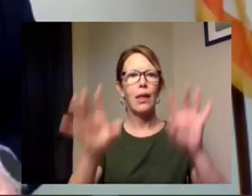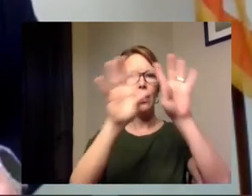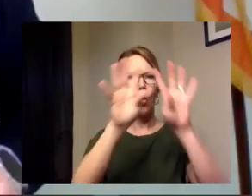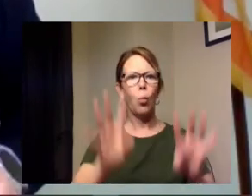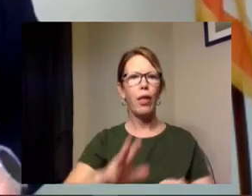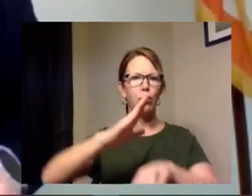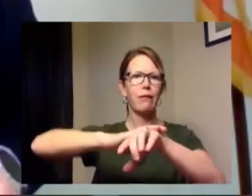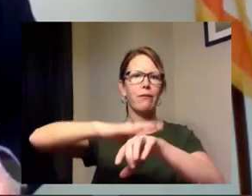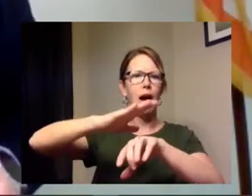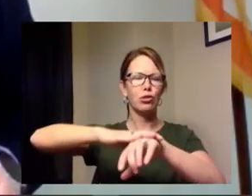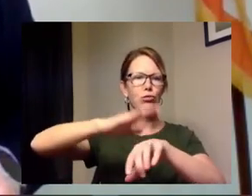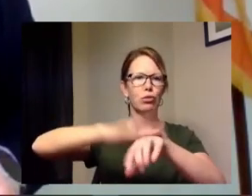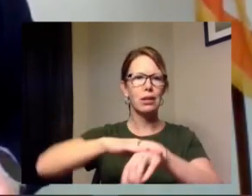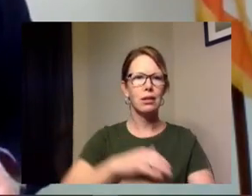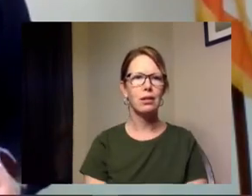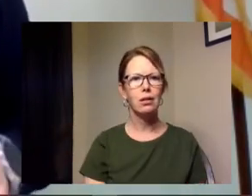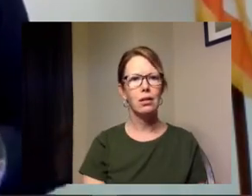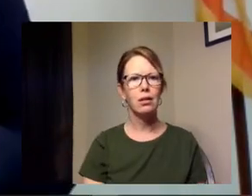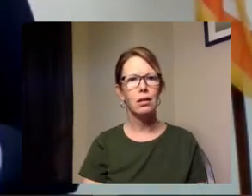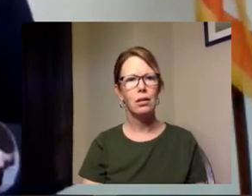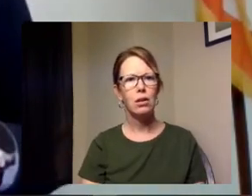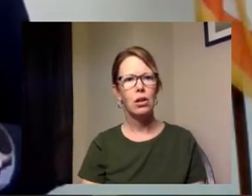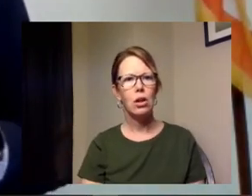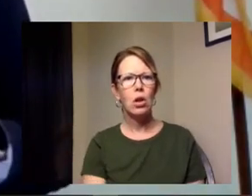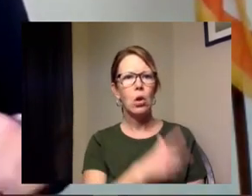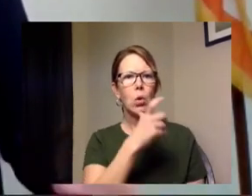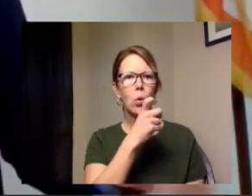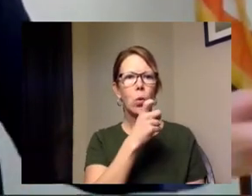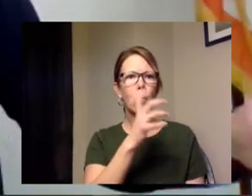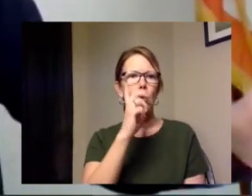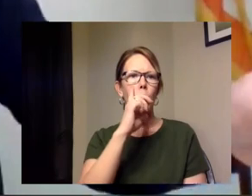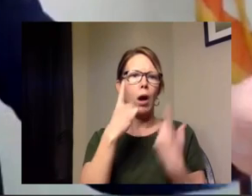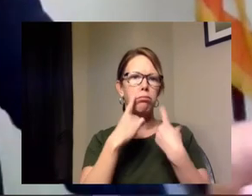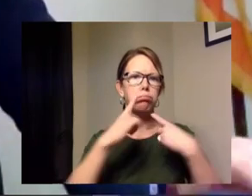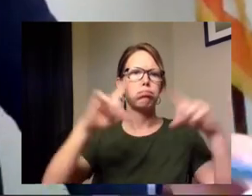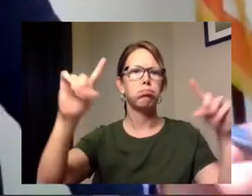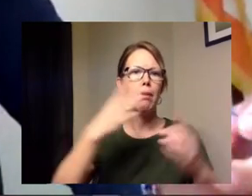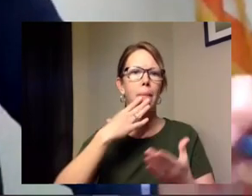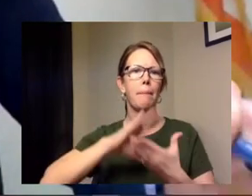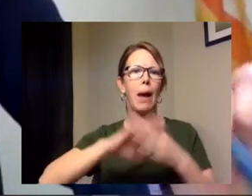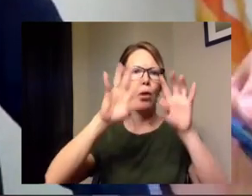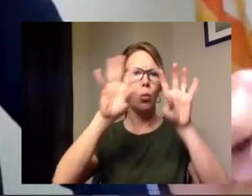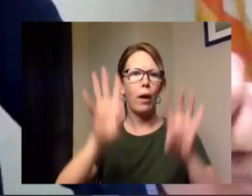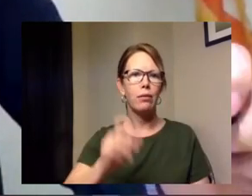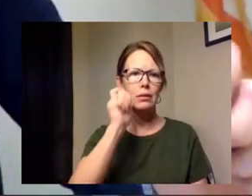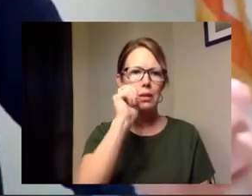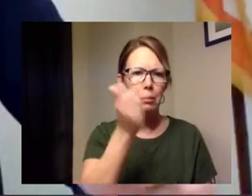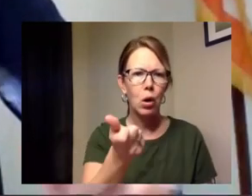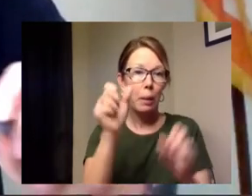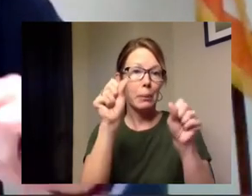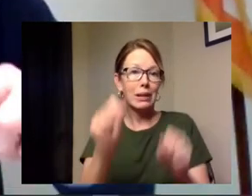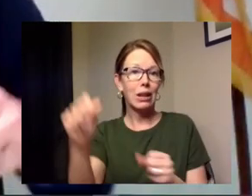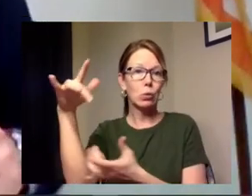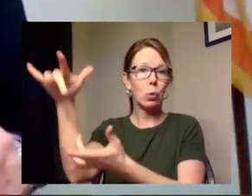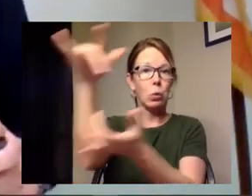could we make an announcement about the bad weather tomorrow potentially tornadoes for the whole day